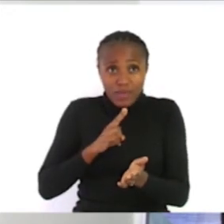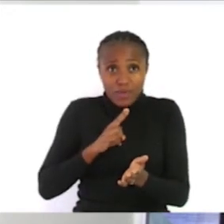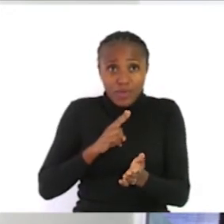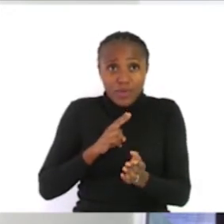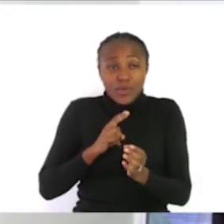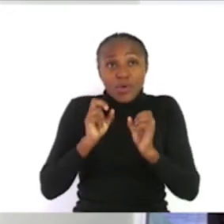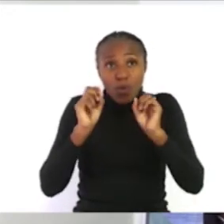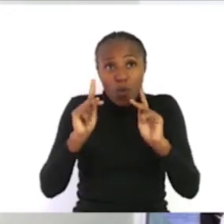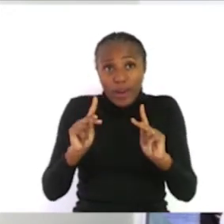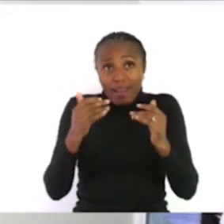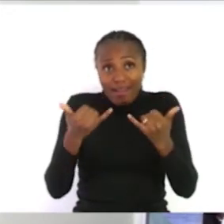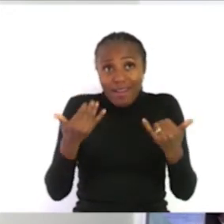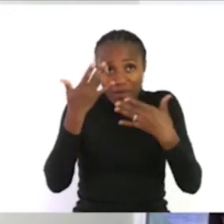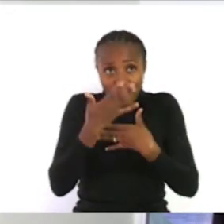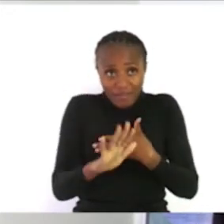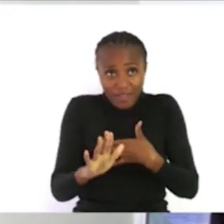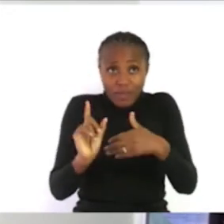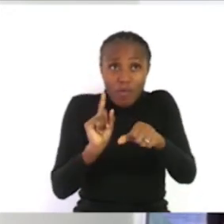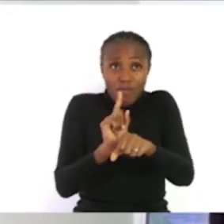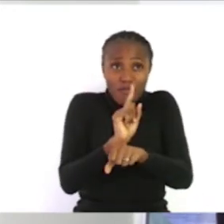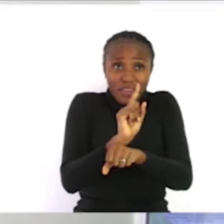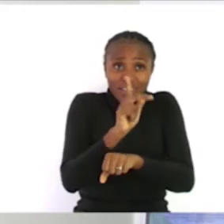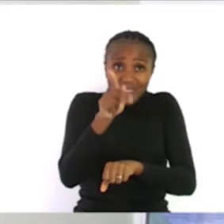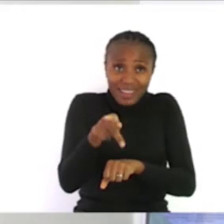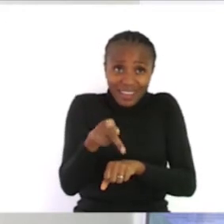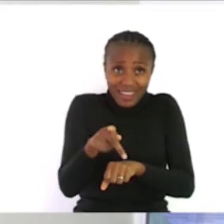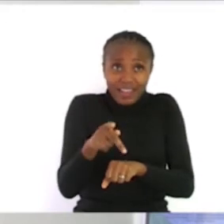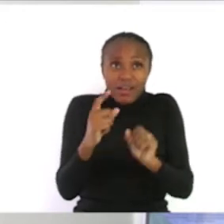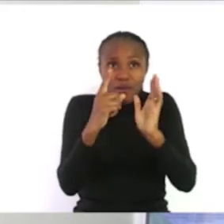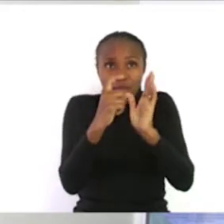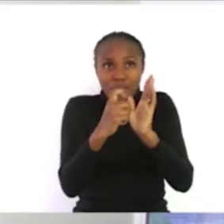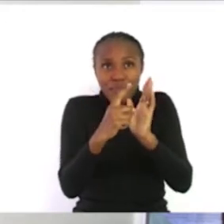presentation let's sanitize our hands again